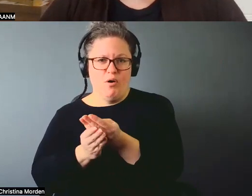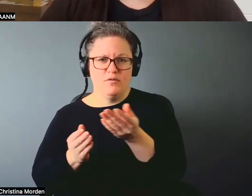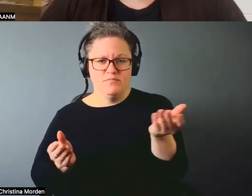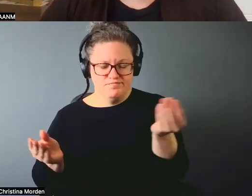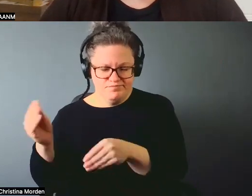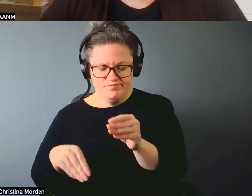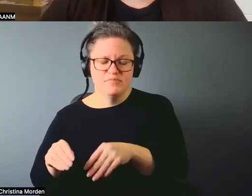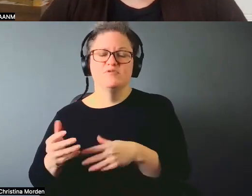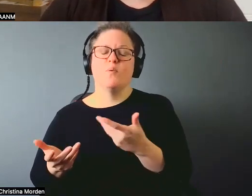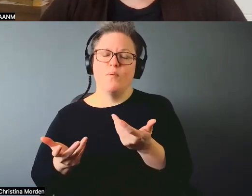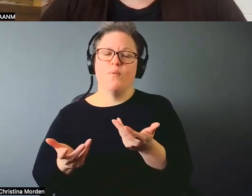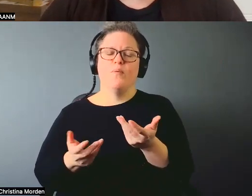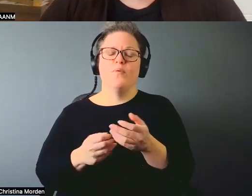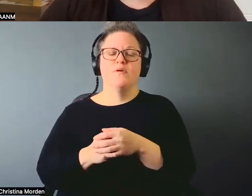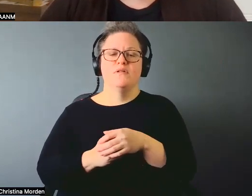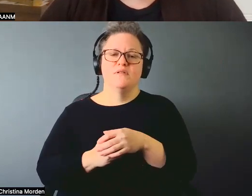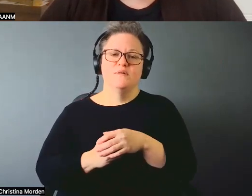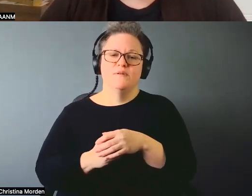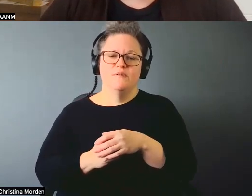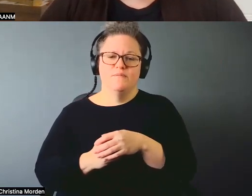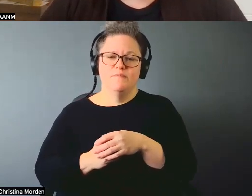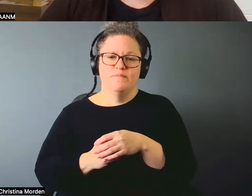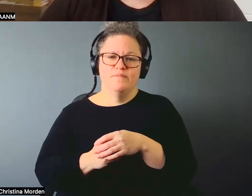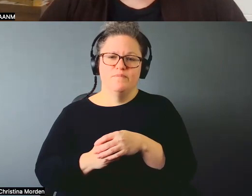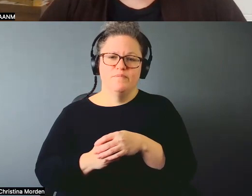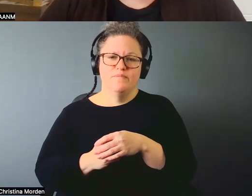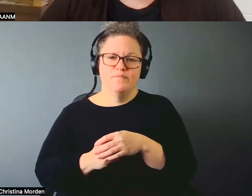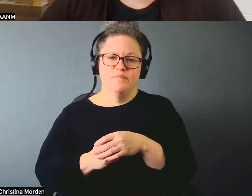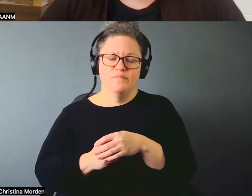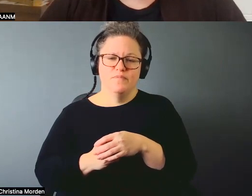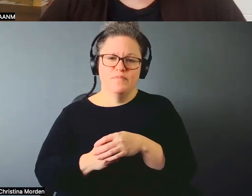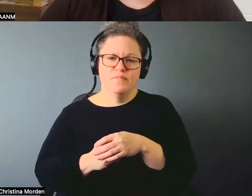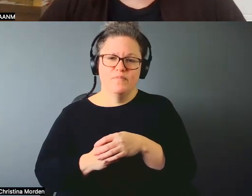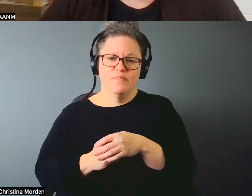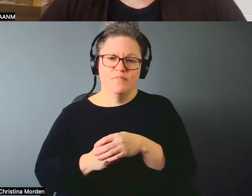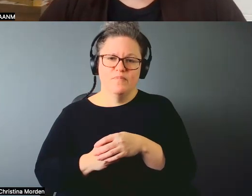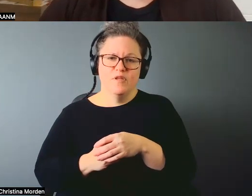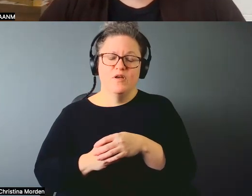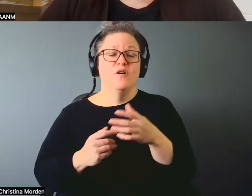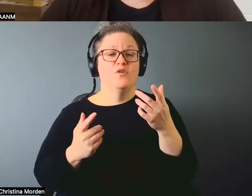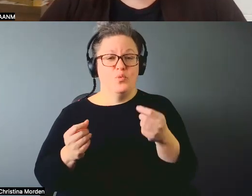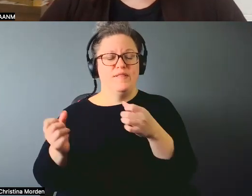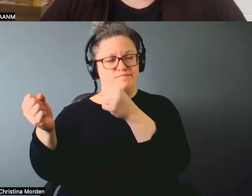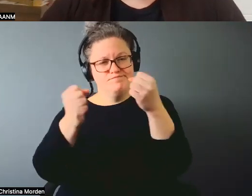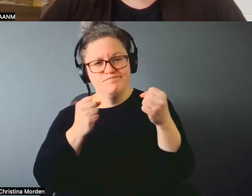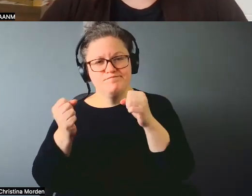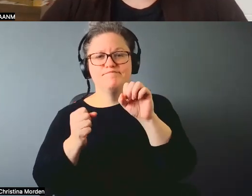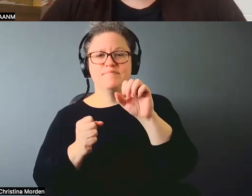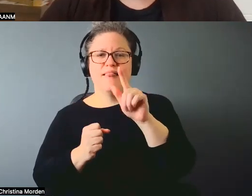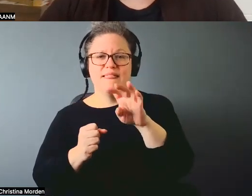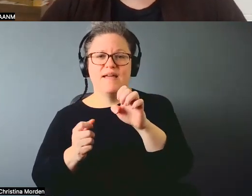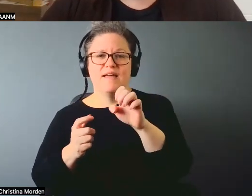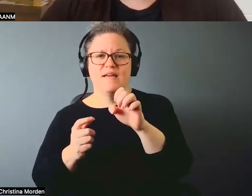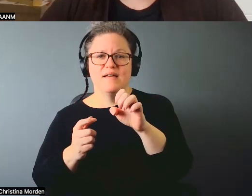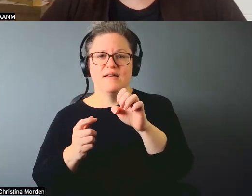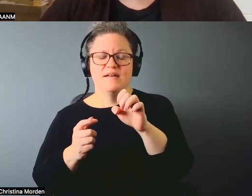it's it's like doing that first set this up for me. You know,